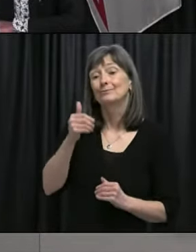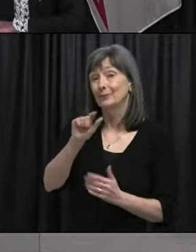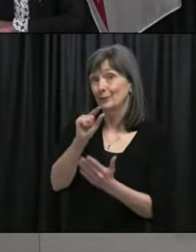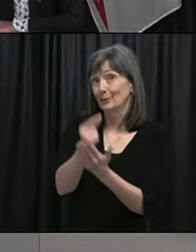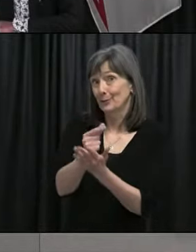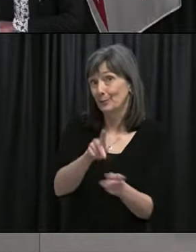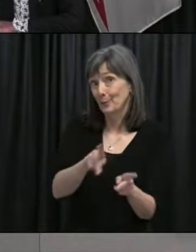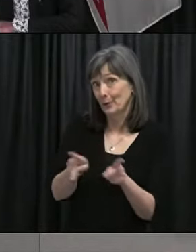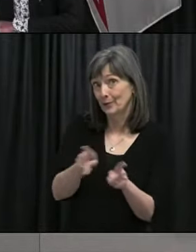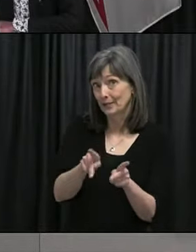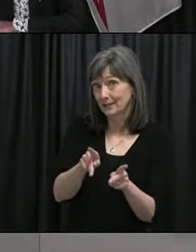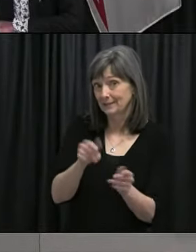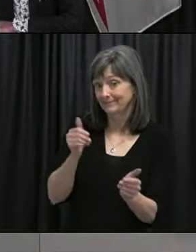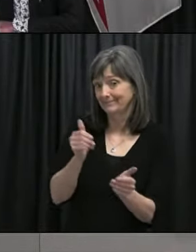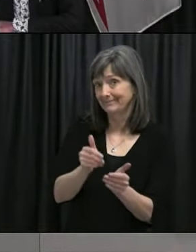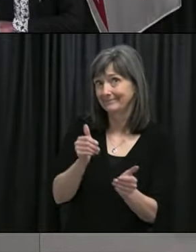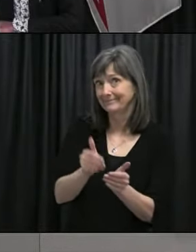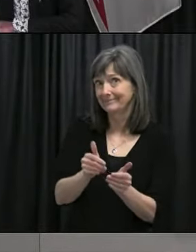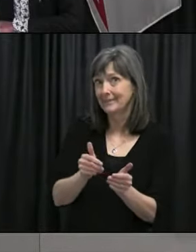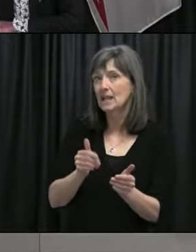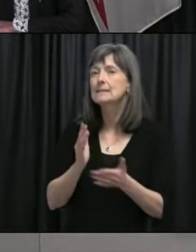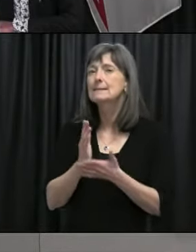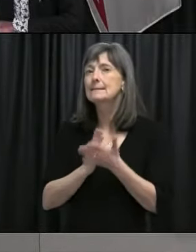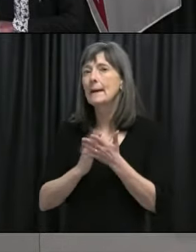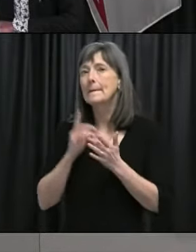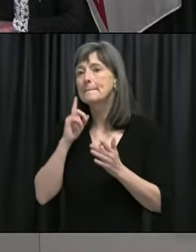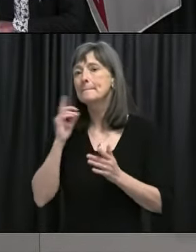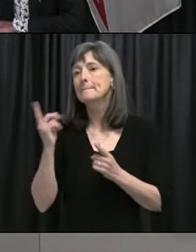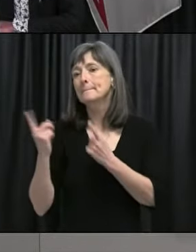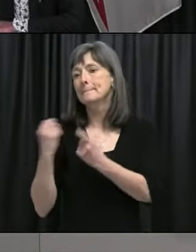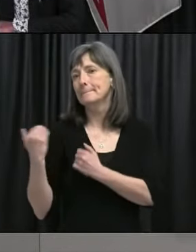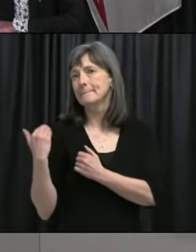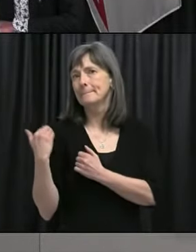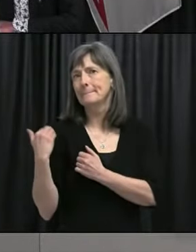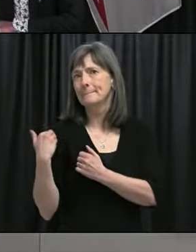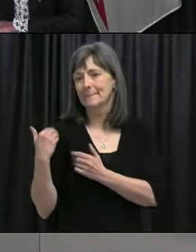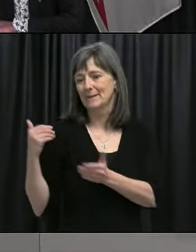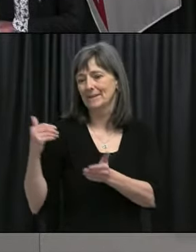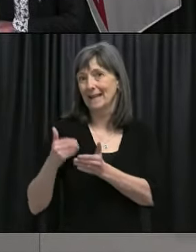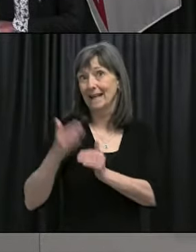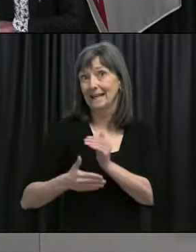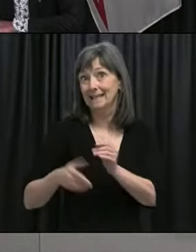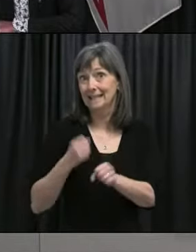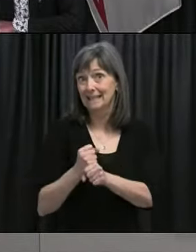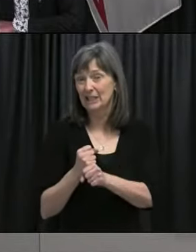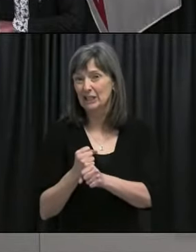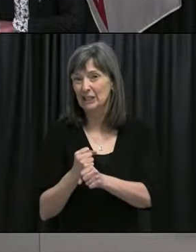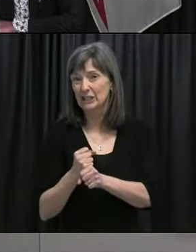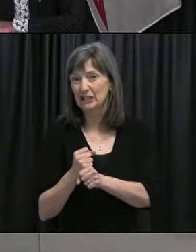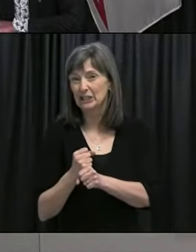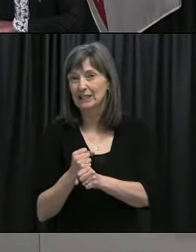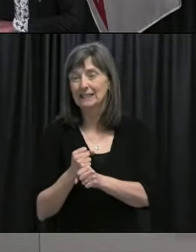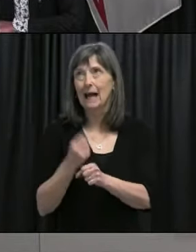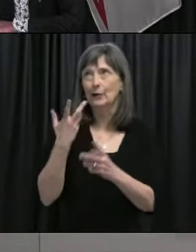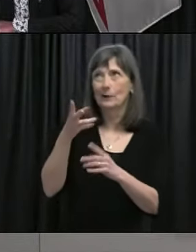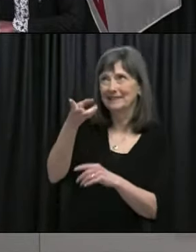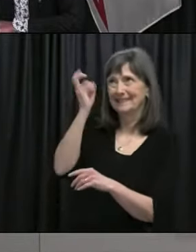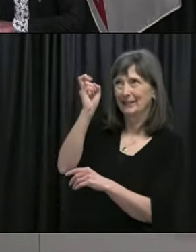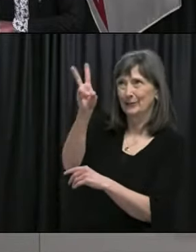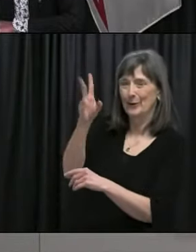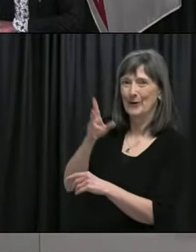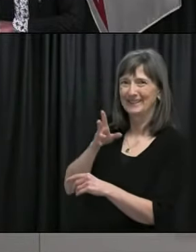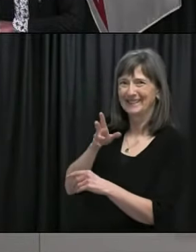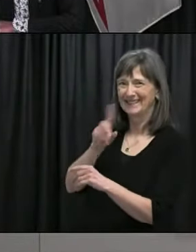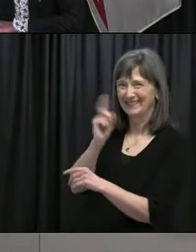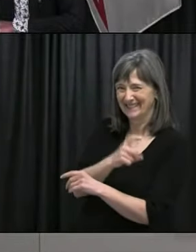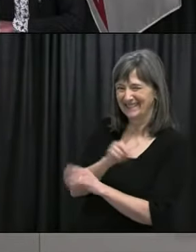well. I've been hearing some of the, some questions as we get towards the end of the school year, not to take a question away from the media, but perhaps if I